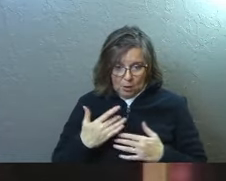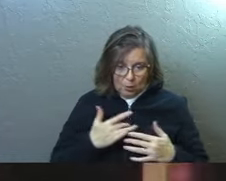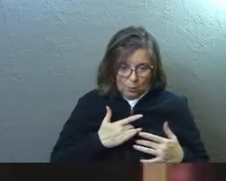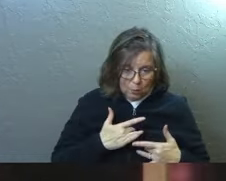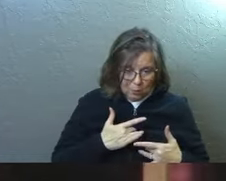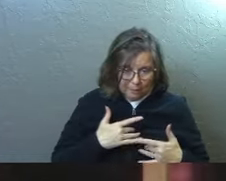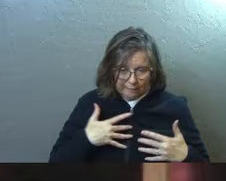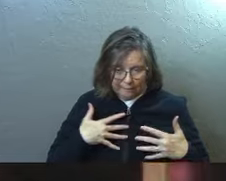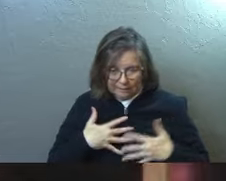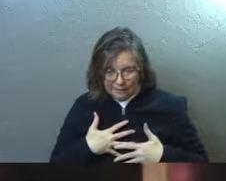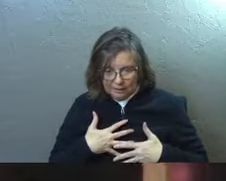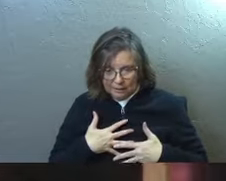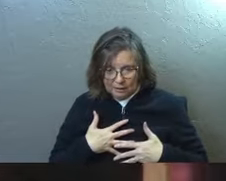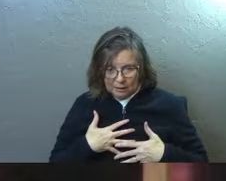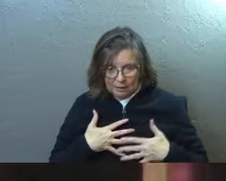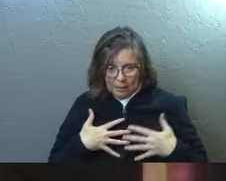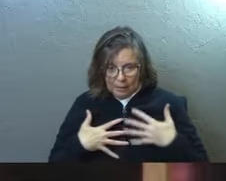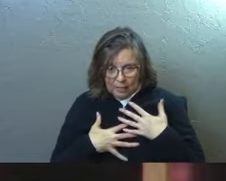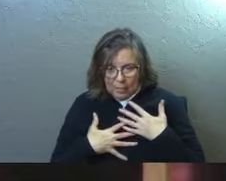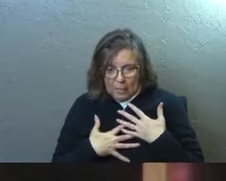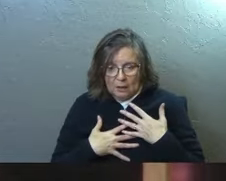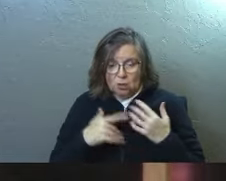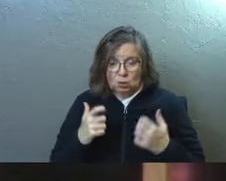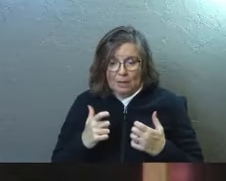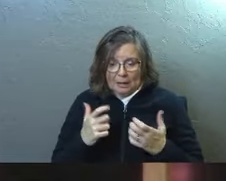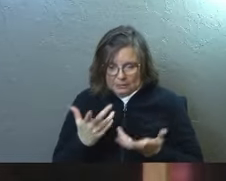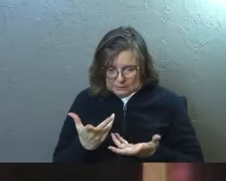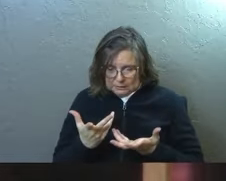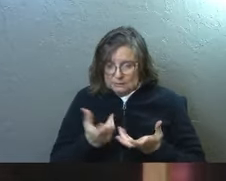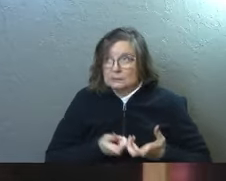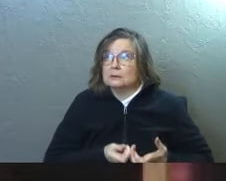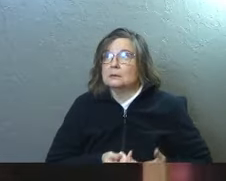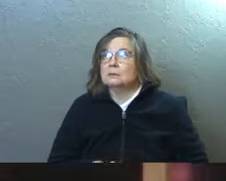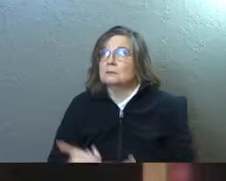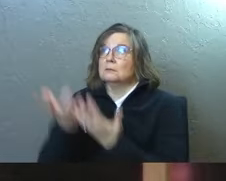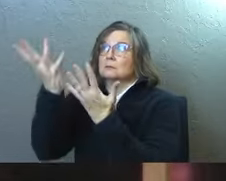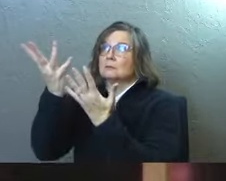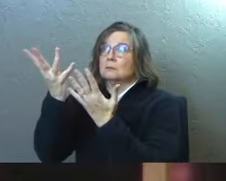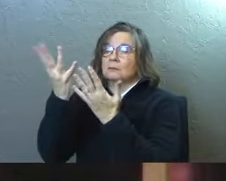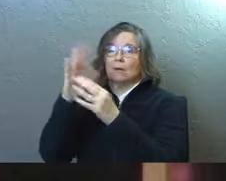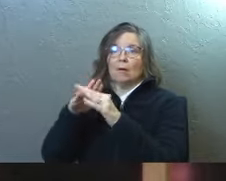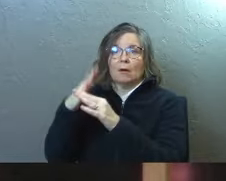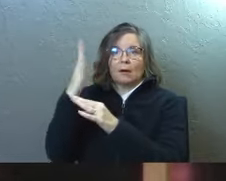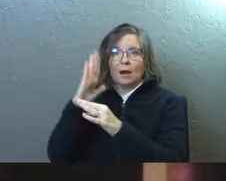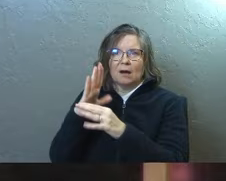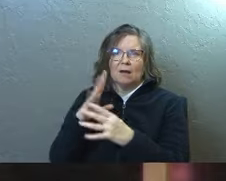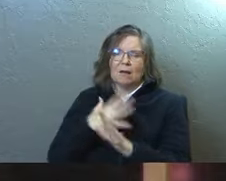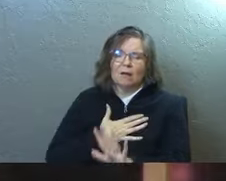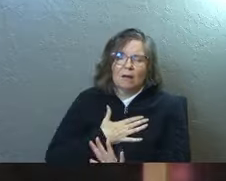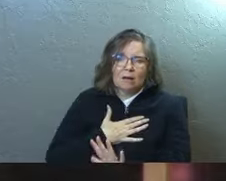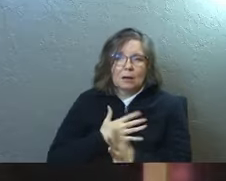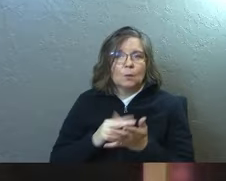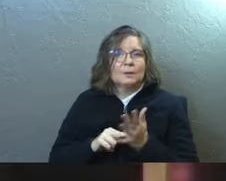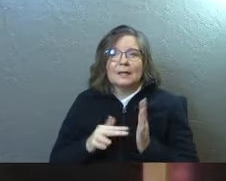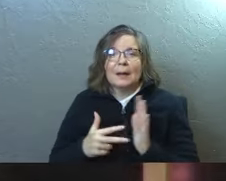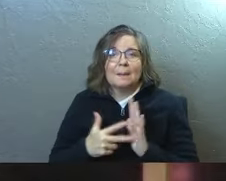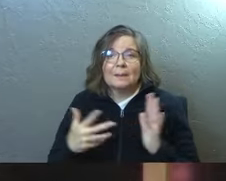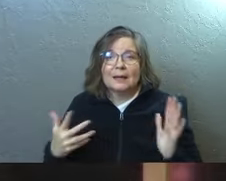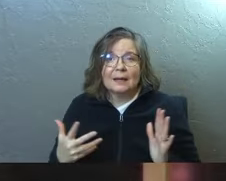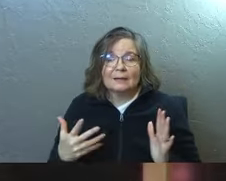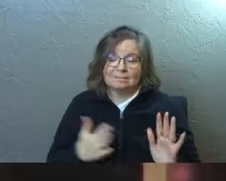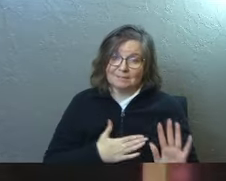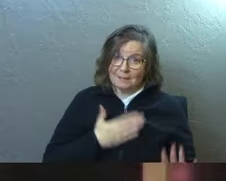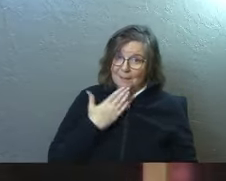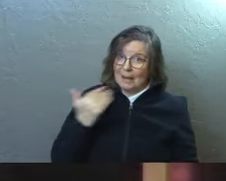got all your agony in this life. You're meant to cast it upon God. Oh, what does that mean? So